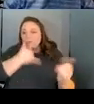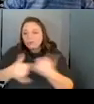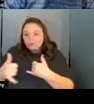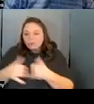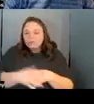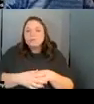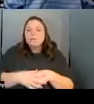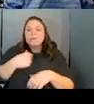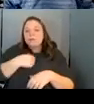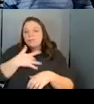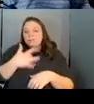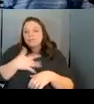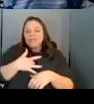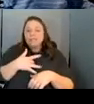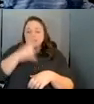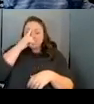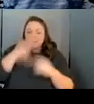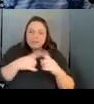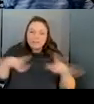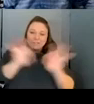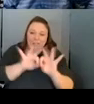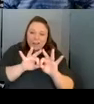values as expressions of a culture